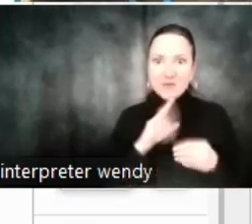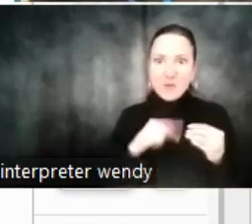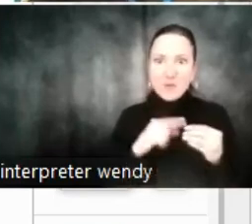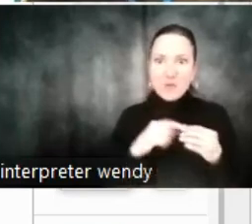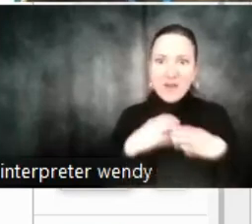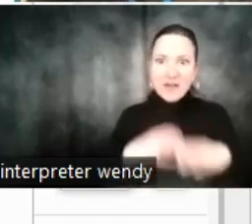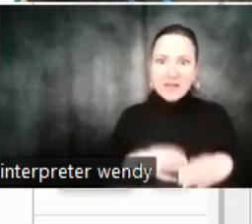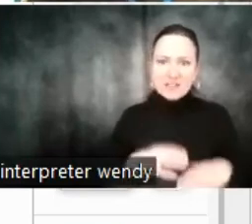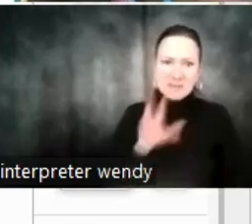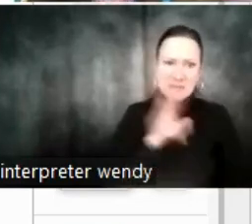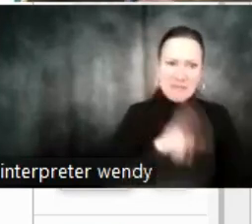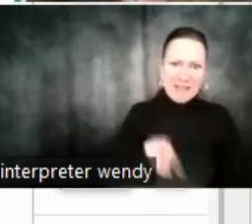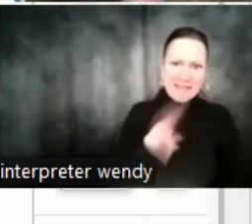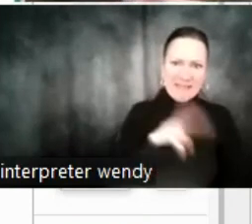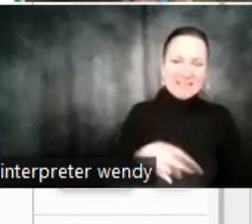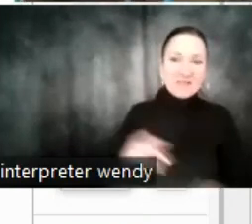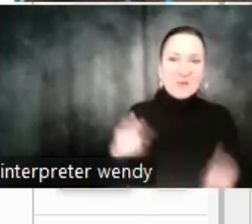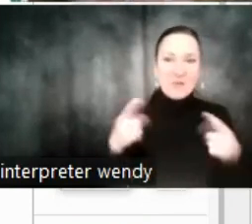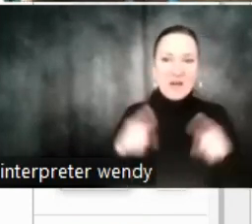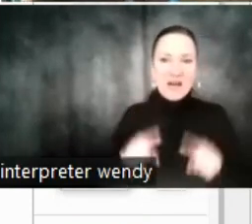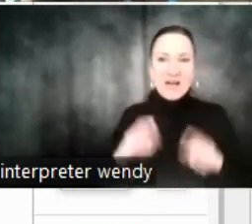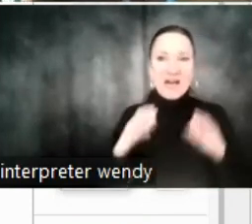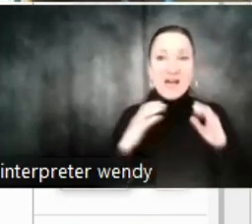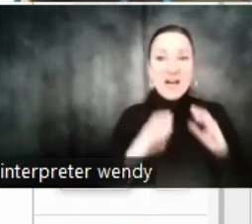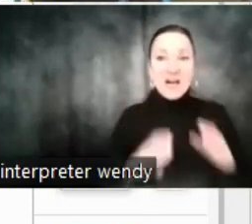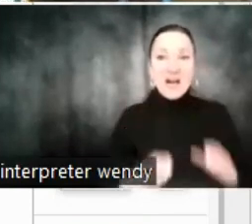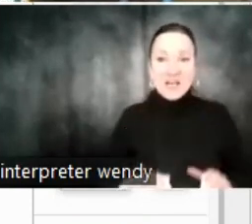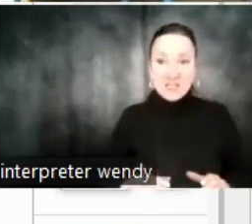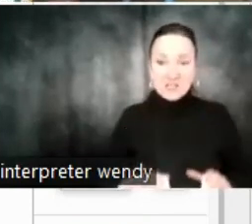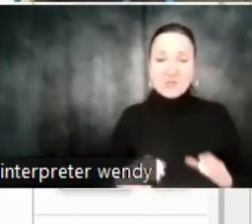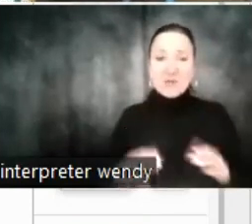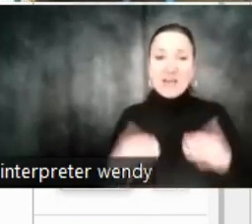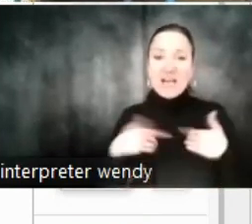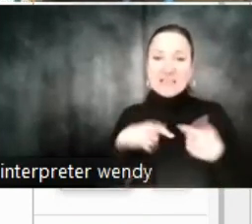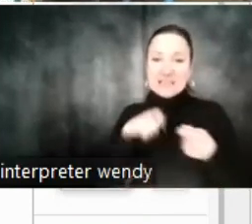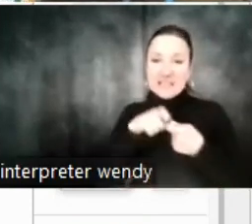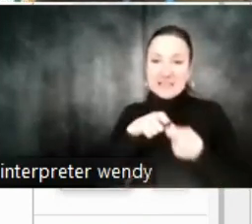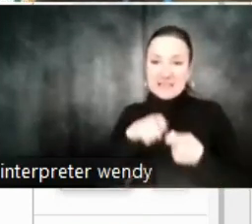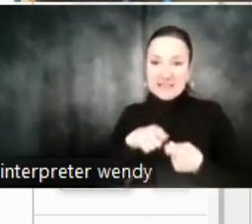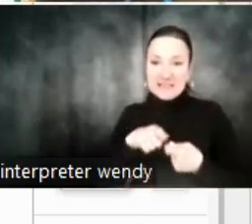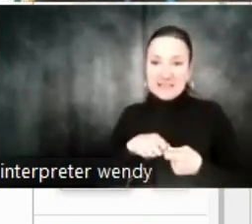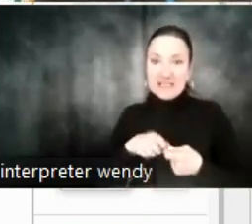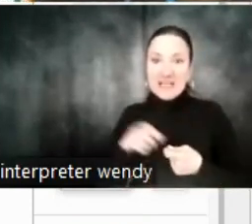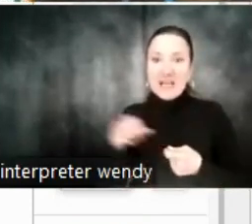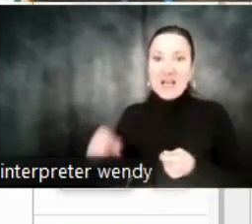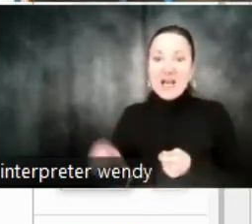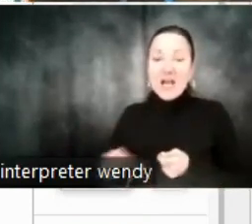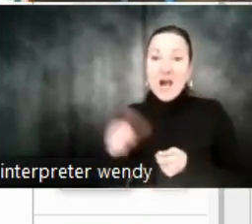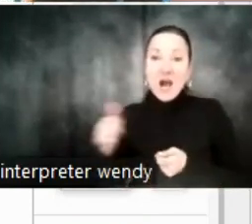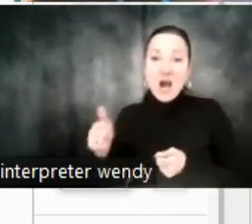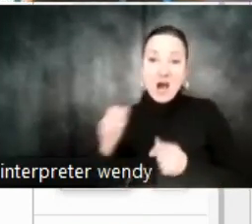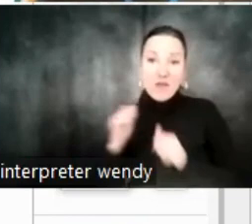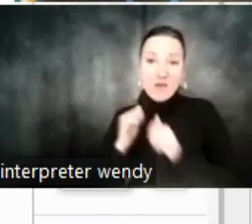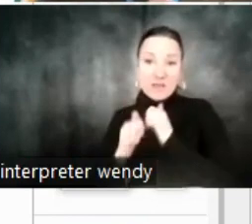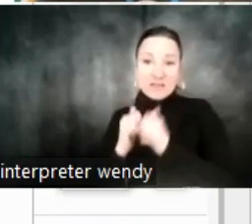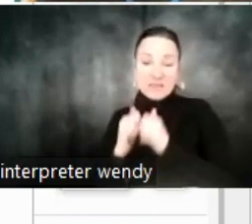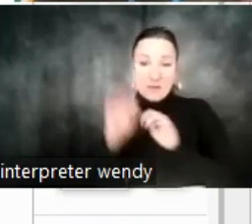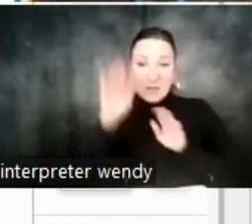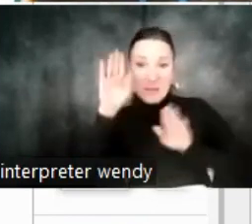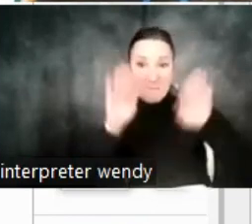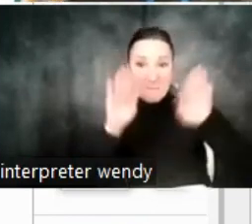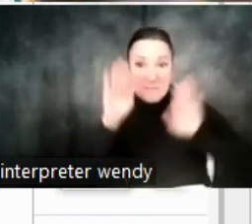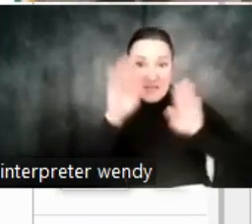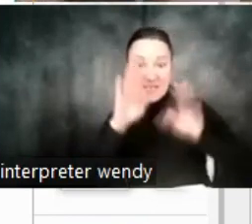But what can happen is that when a customer visits a detail page, competitors can actually bid to appear on your detail page in order to pull